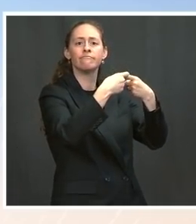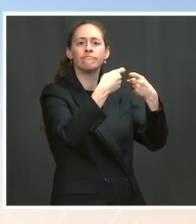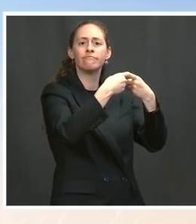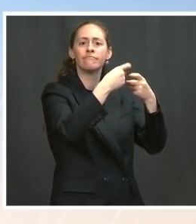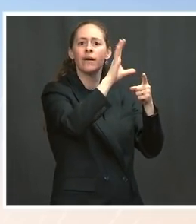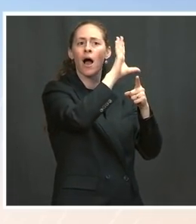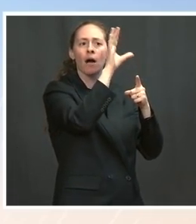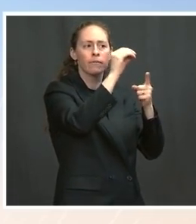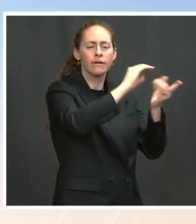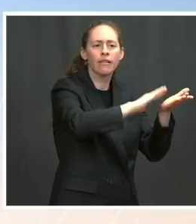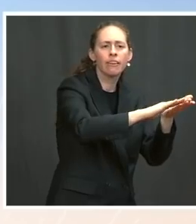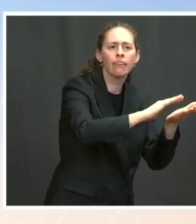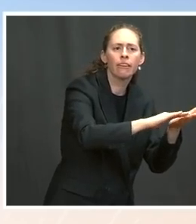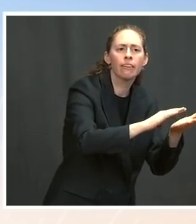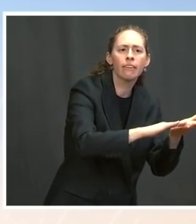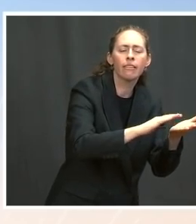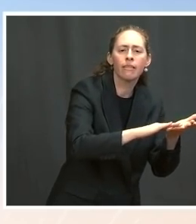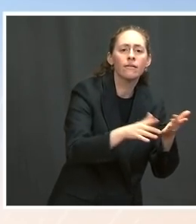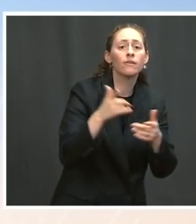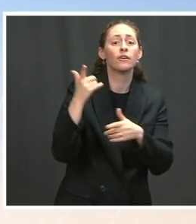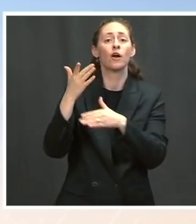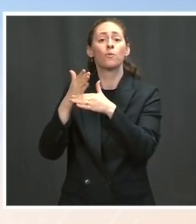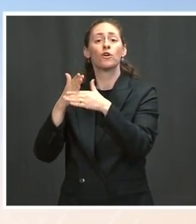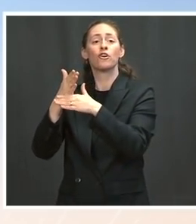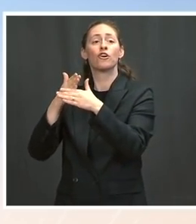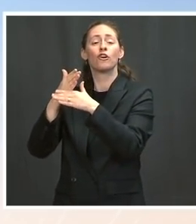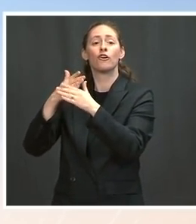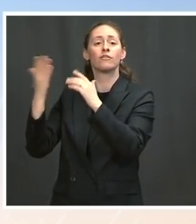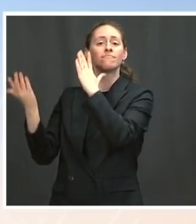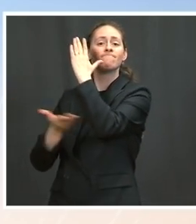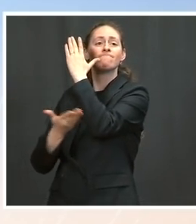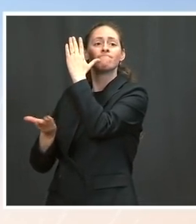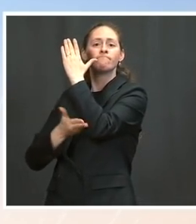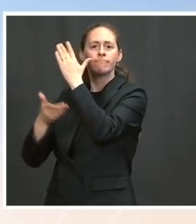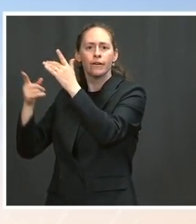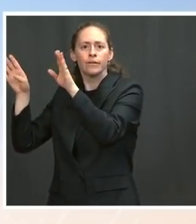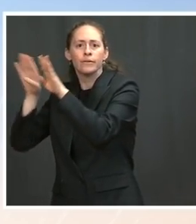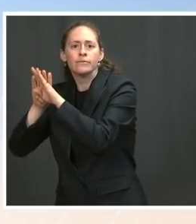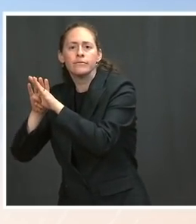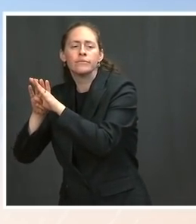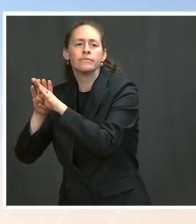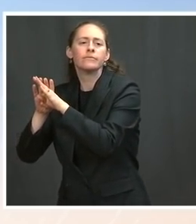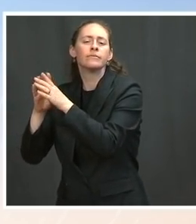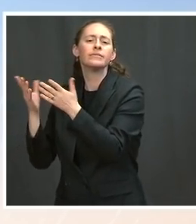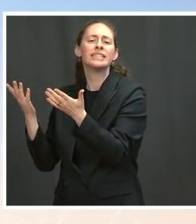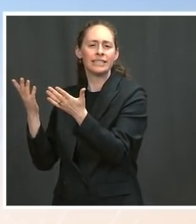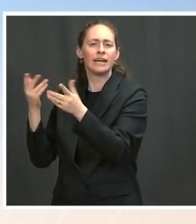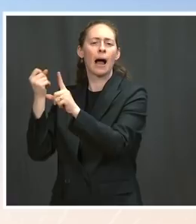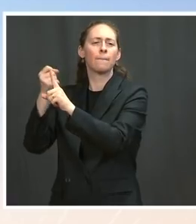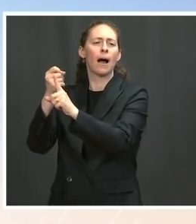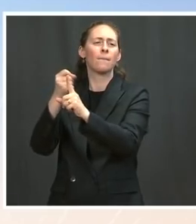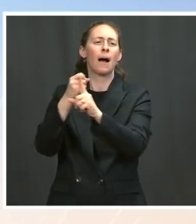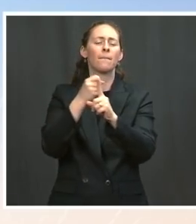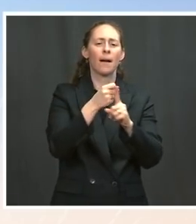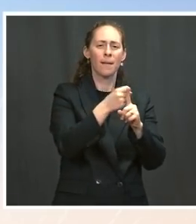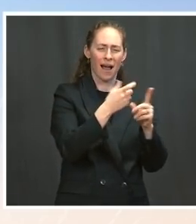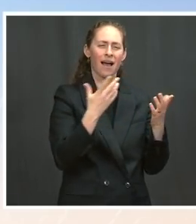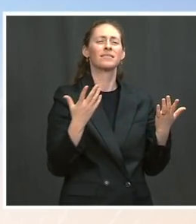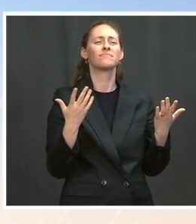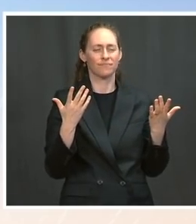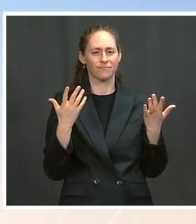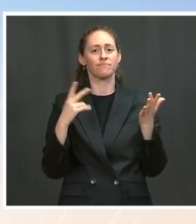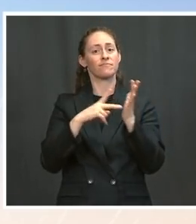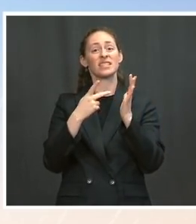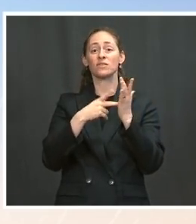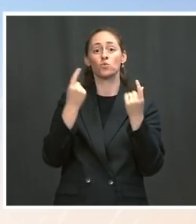industry because of shortages there. So, you know, starting up an economy again, trying to get it